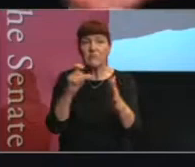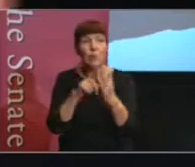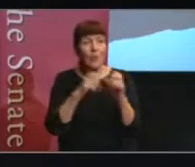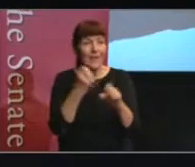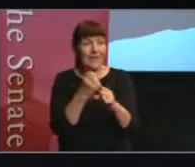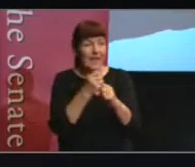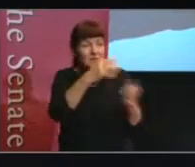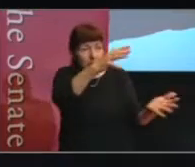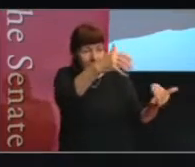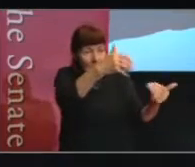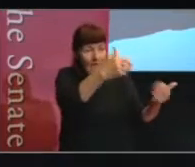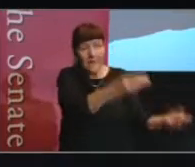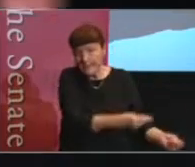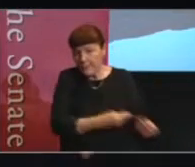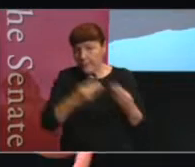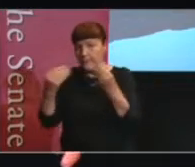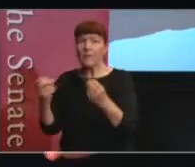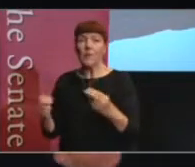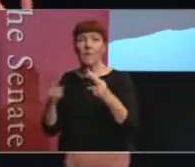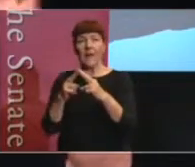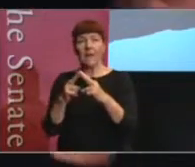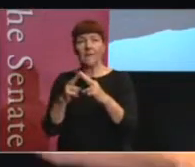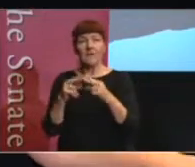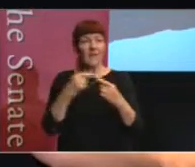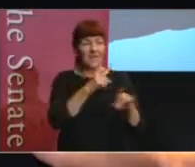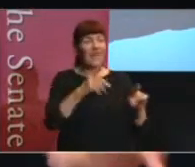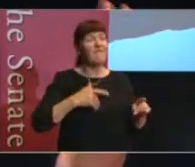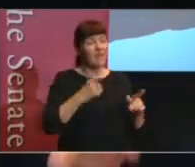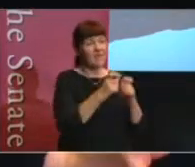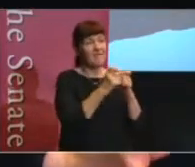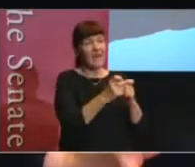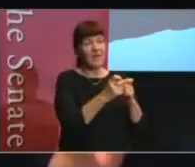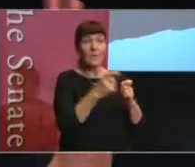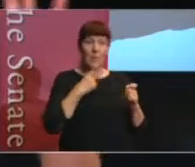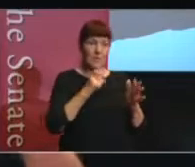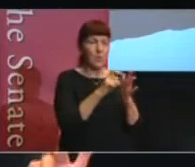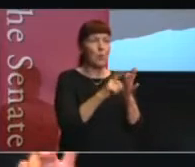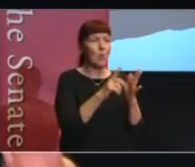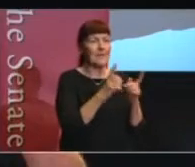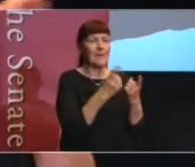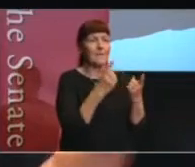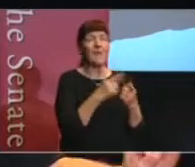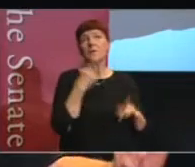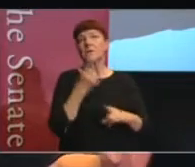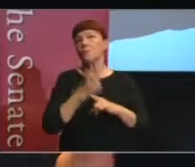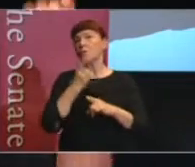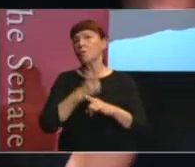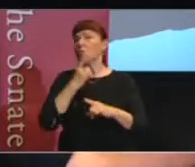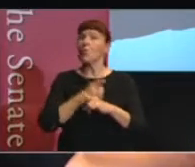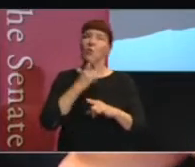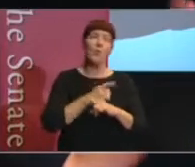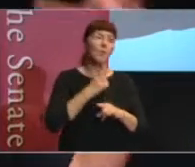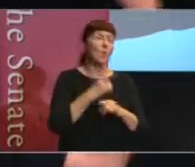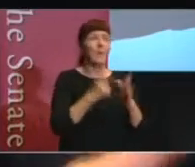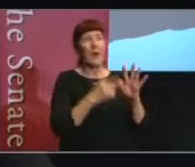information back to the parliament. They feel valued because they're doing. And it's not just about talking about law. It's